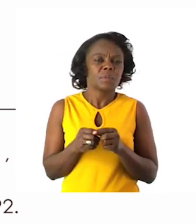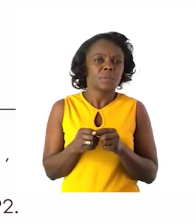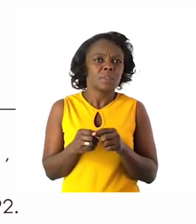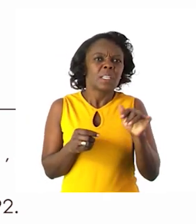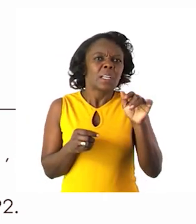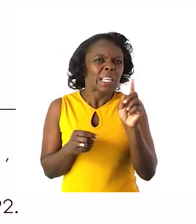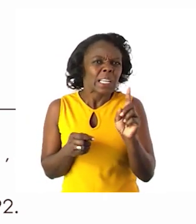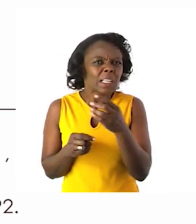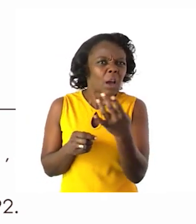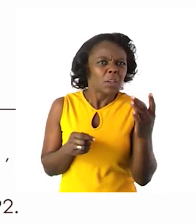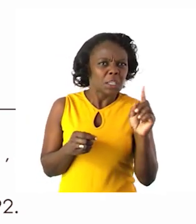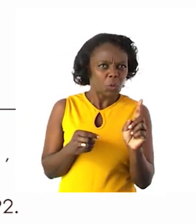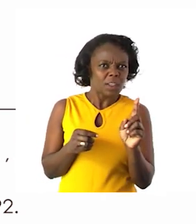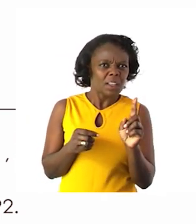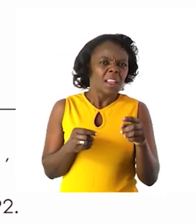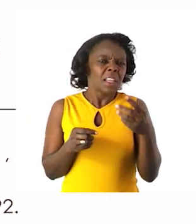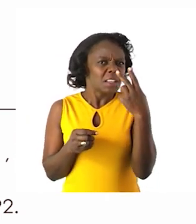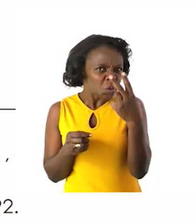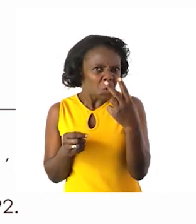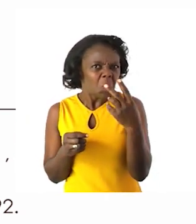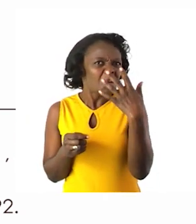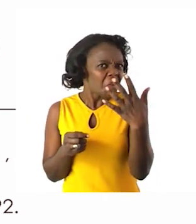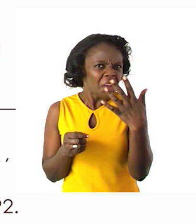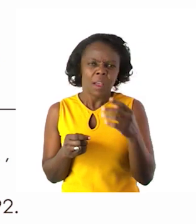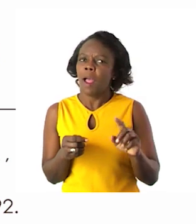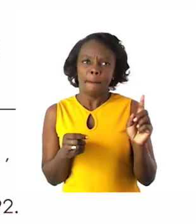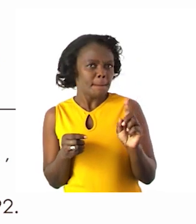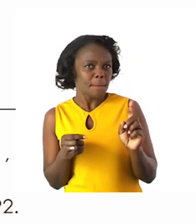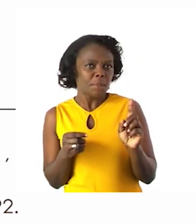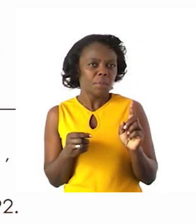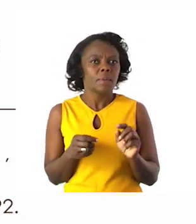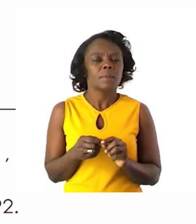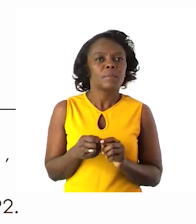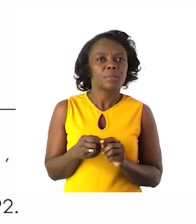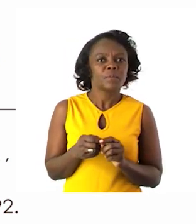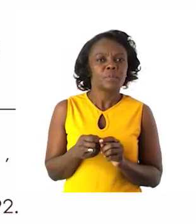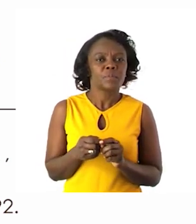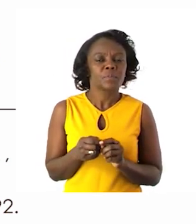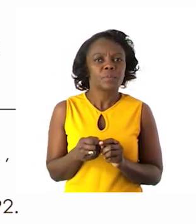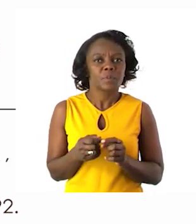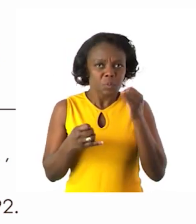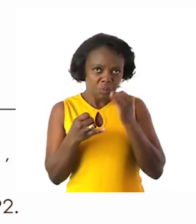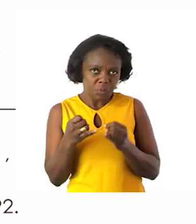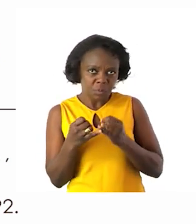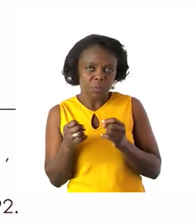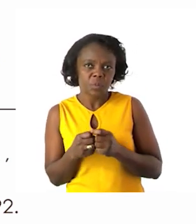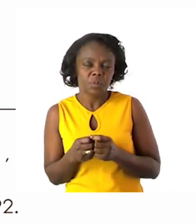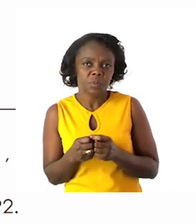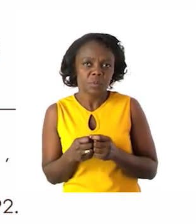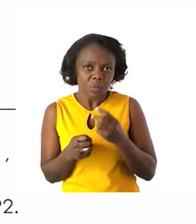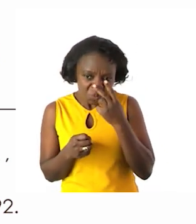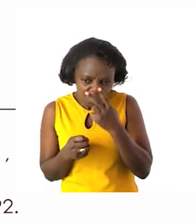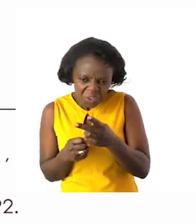Is it still in 2 or in 5? Find out by the numbers that they have given you. And the last one as well. You check the